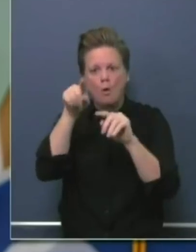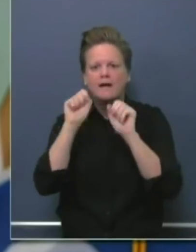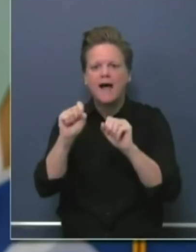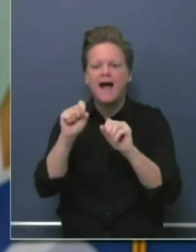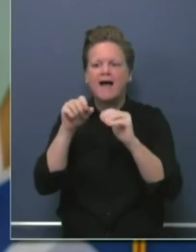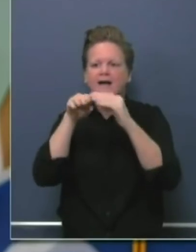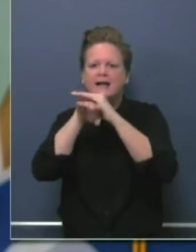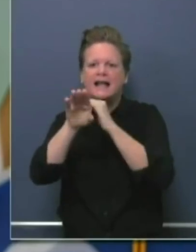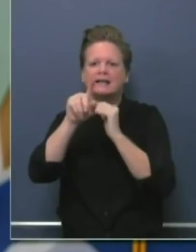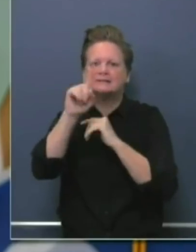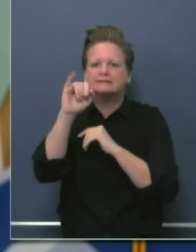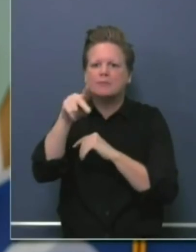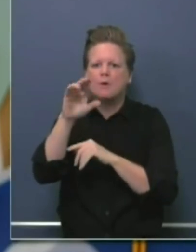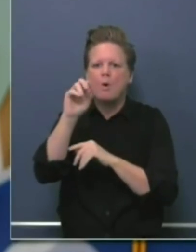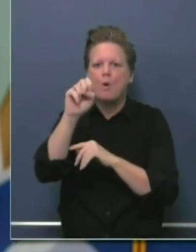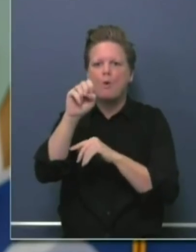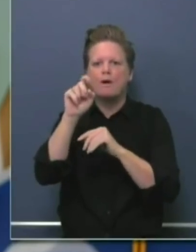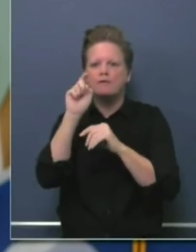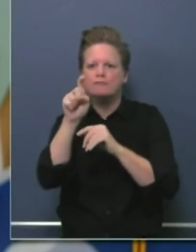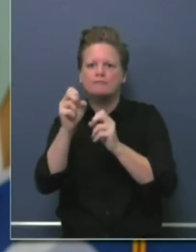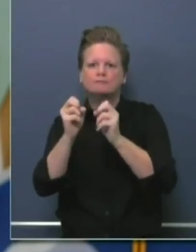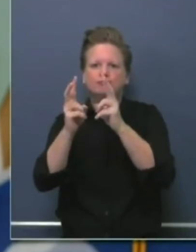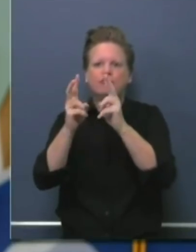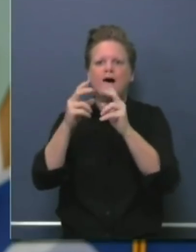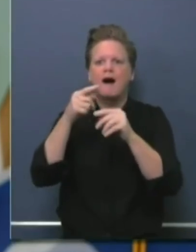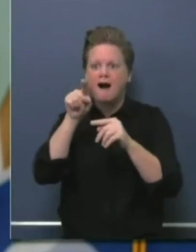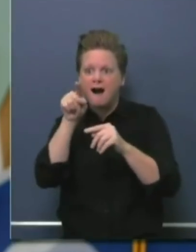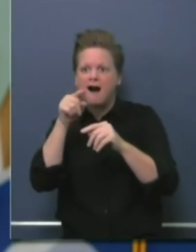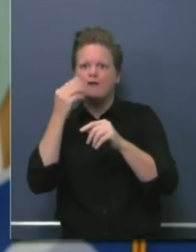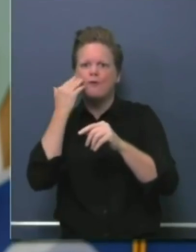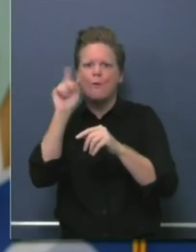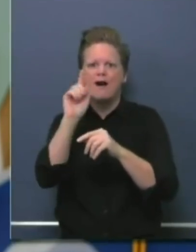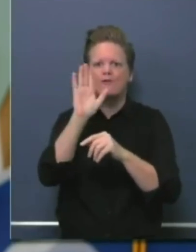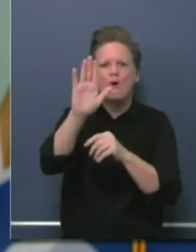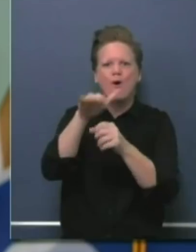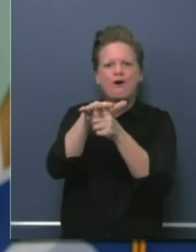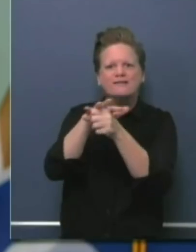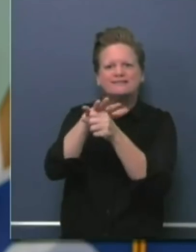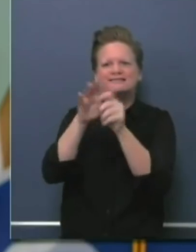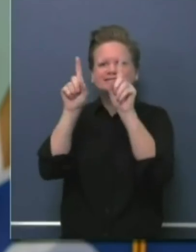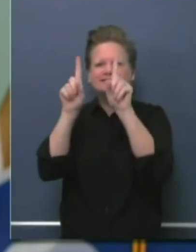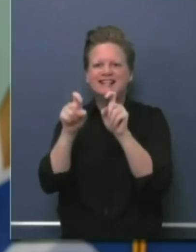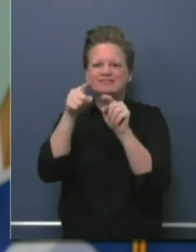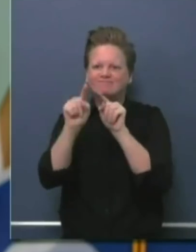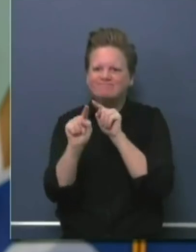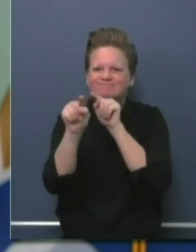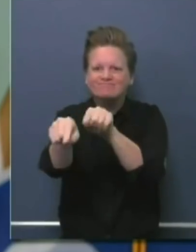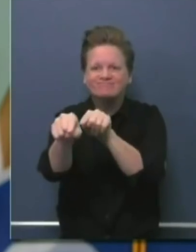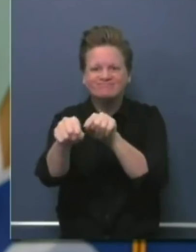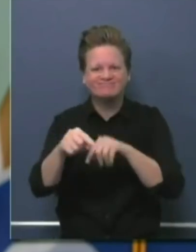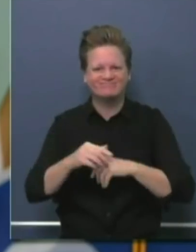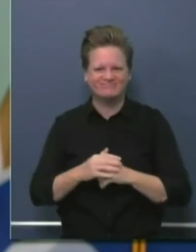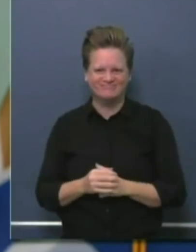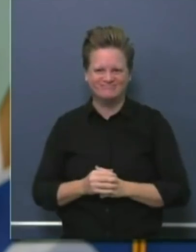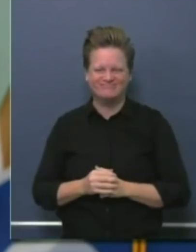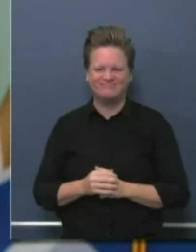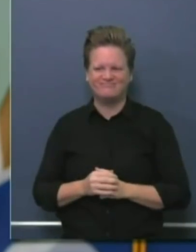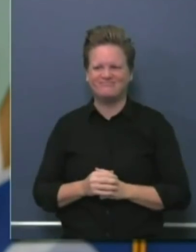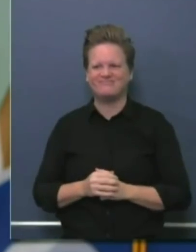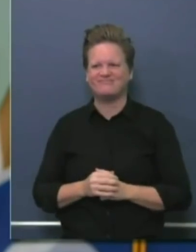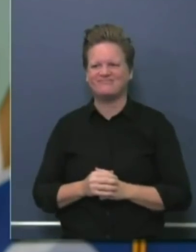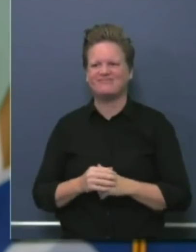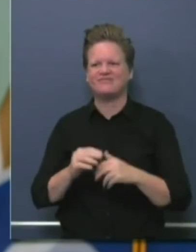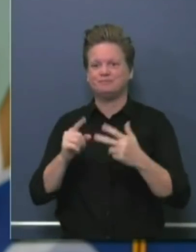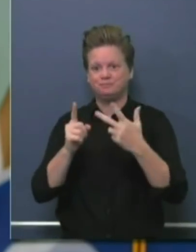for everybody in those areas as well. Another thing we've been working on is we moved with the announcements earlier this